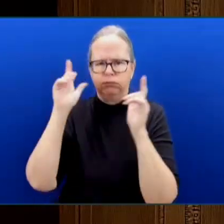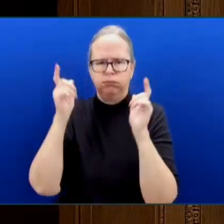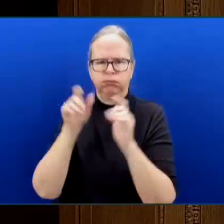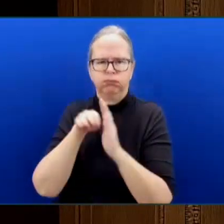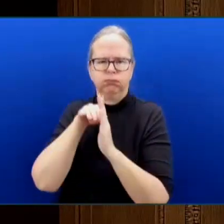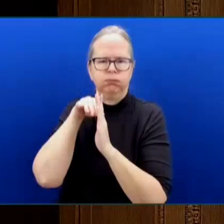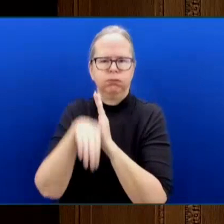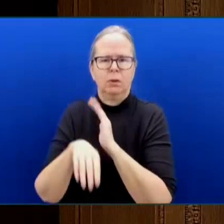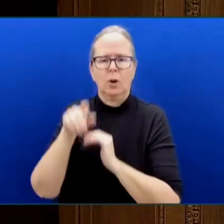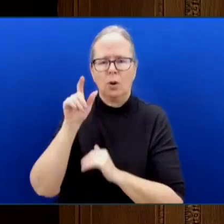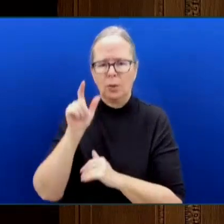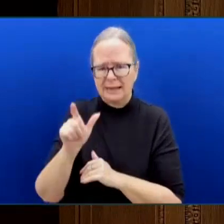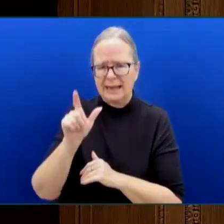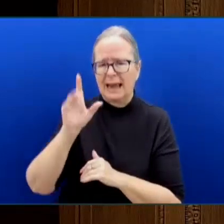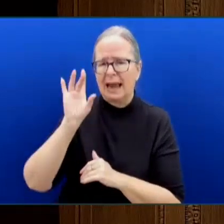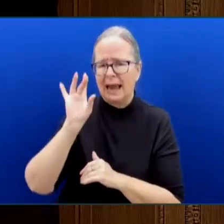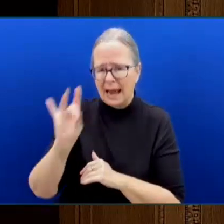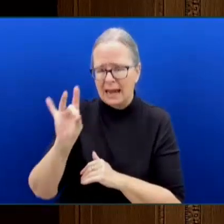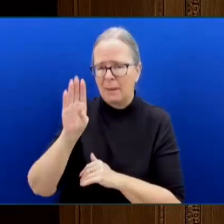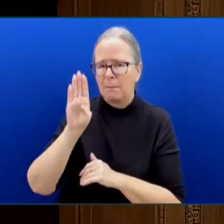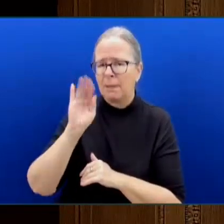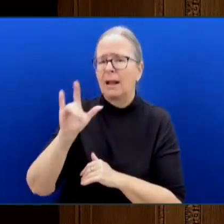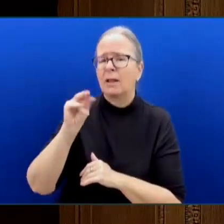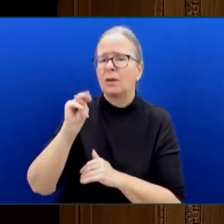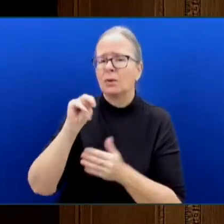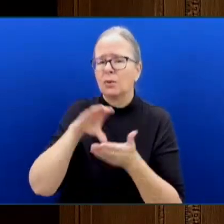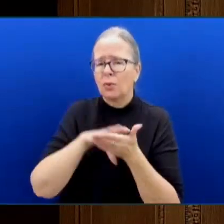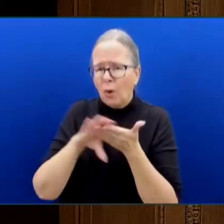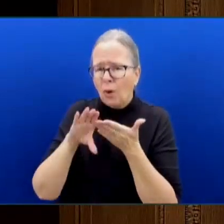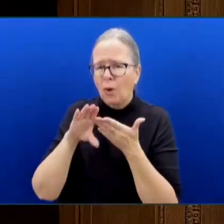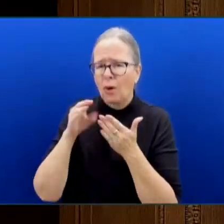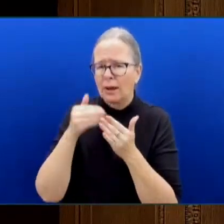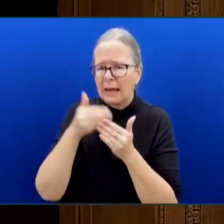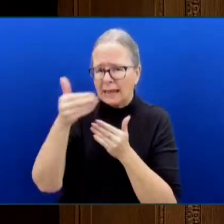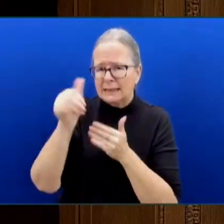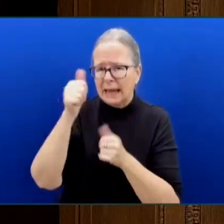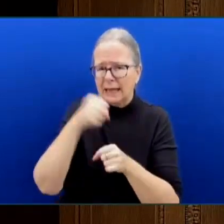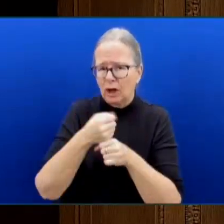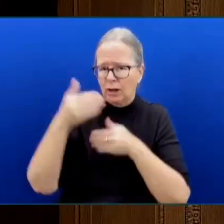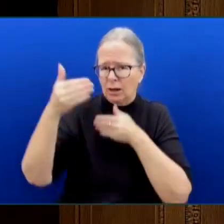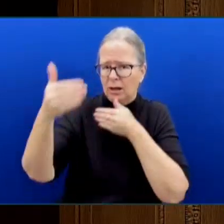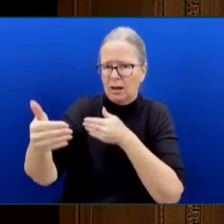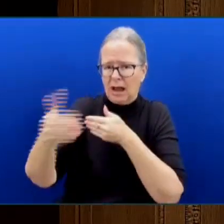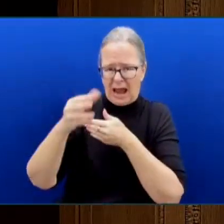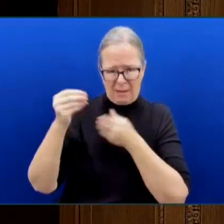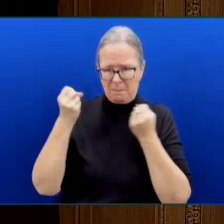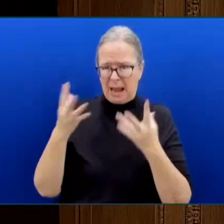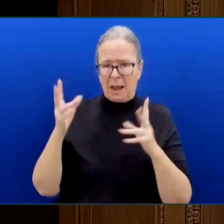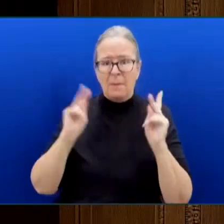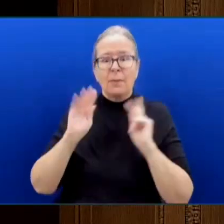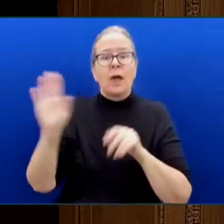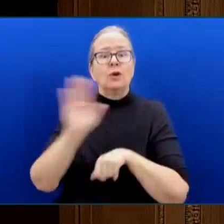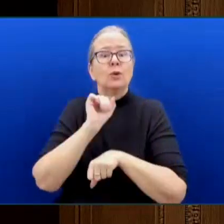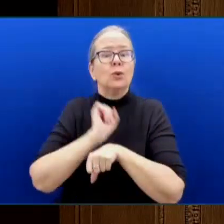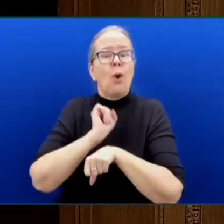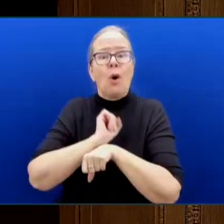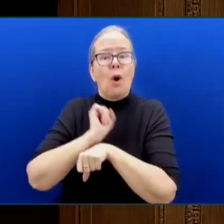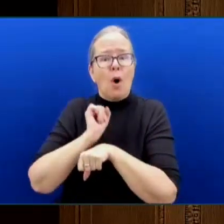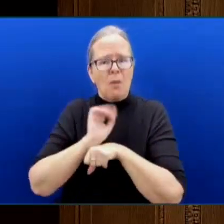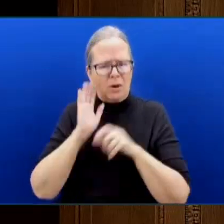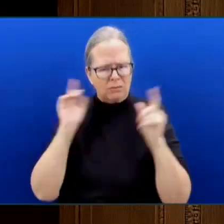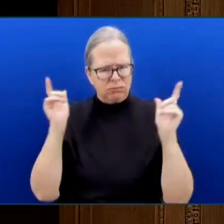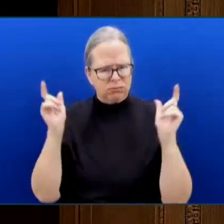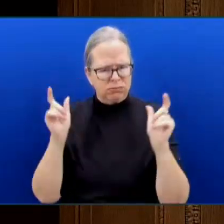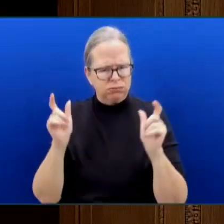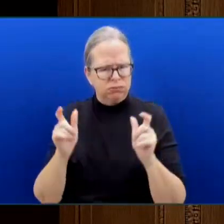the loss of tens of thousands of jobs. My question to the Premier is, why is he so intent on